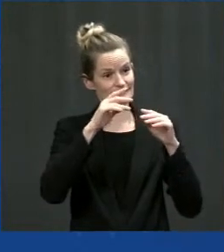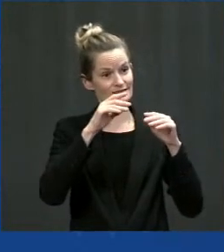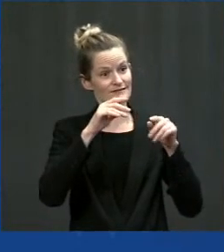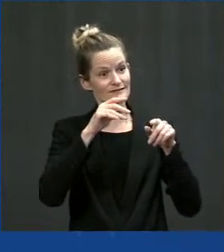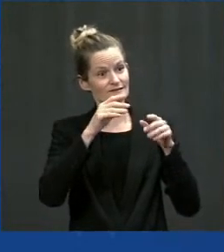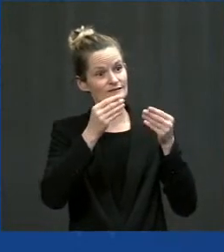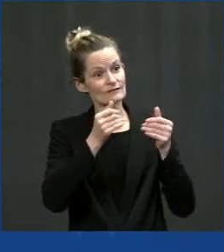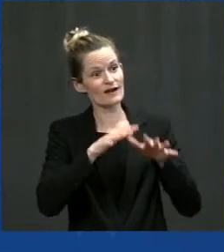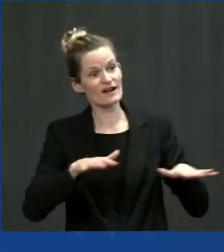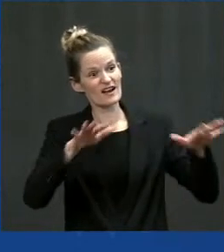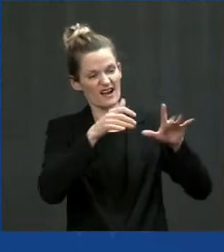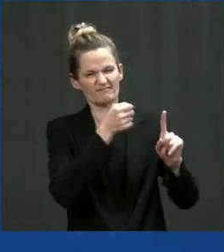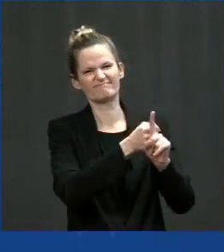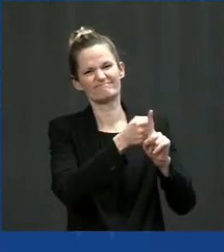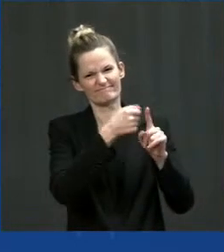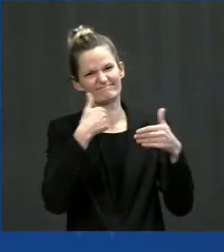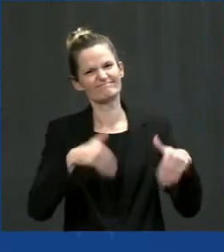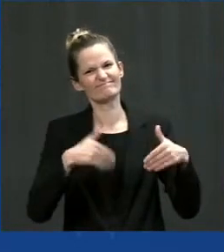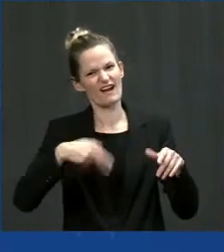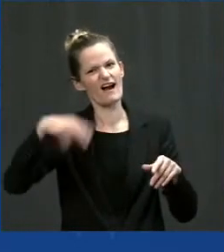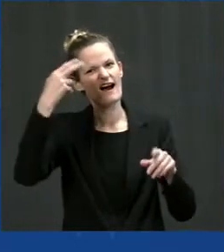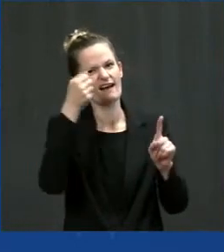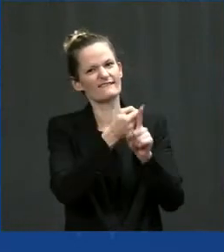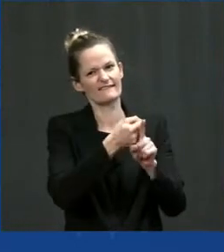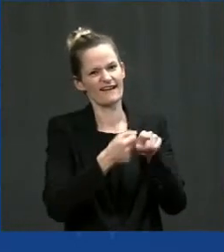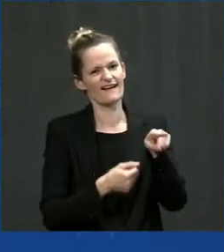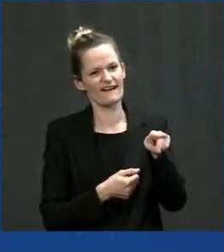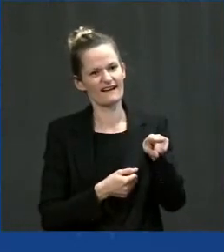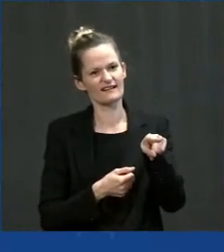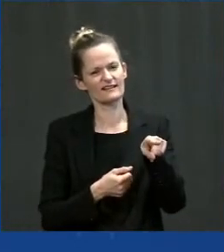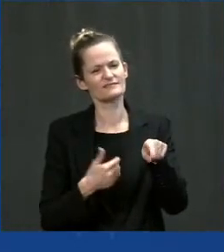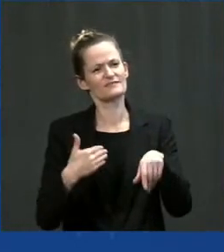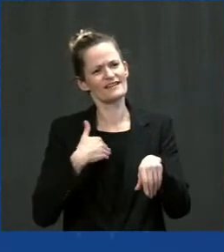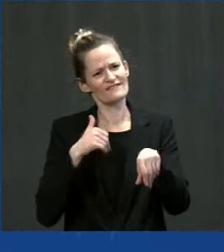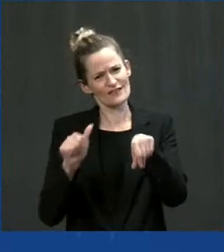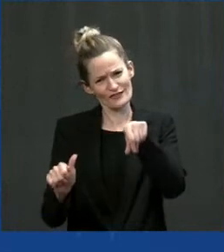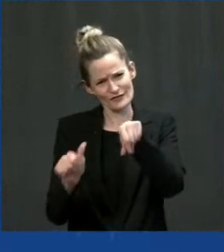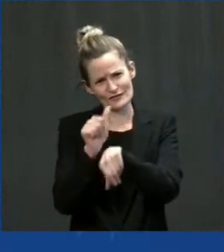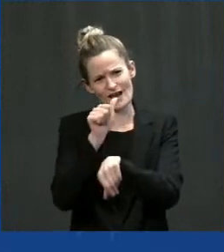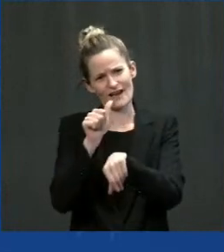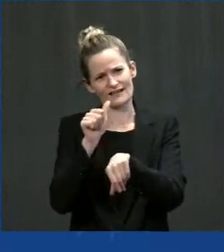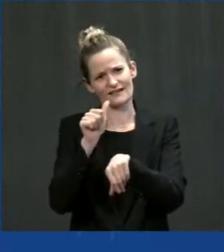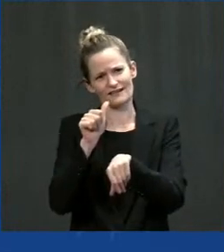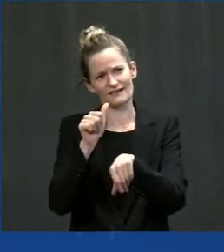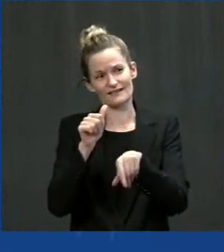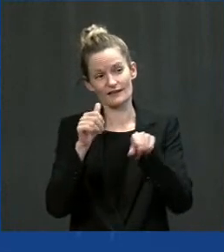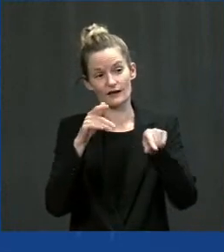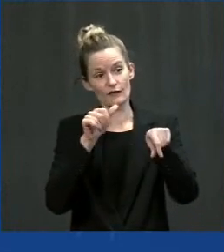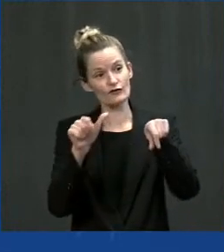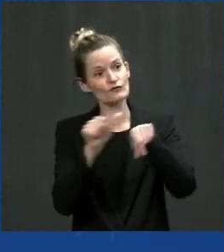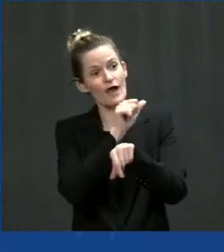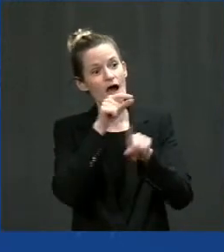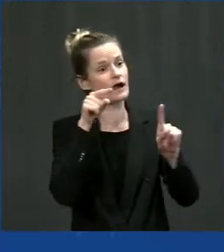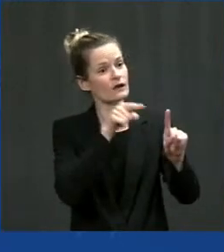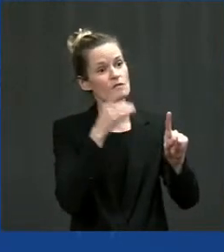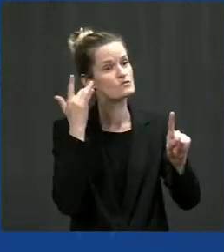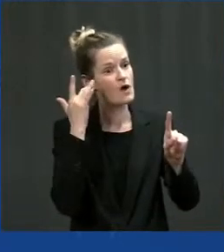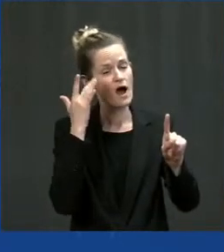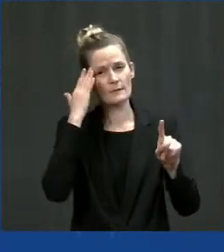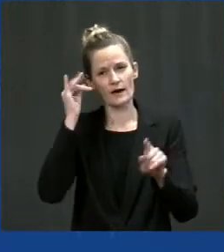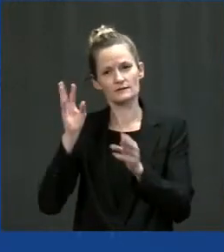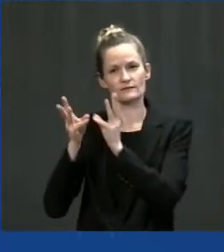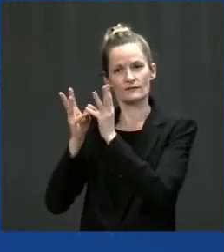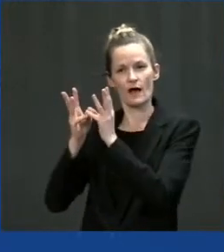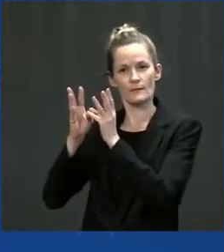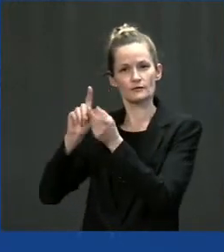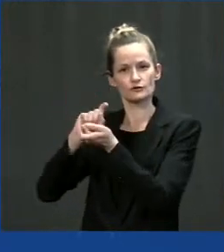are significantly at risk for the effects of climate change and infrastructure investments